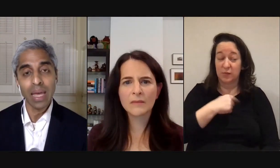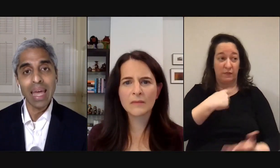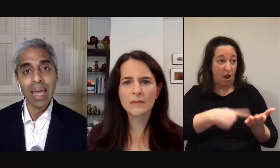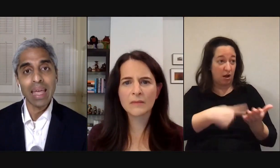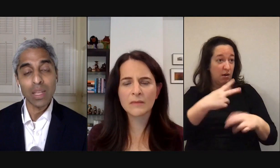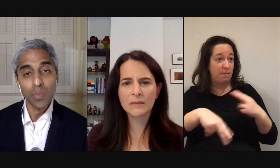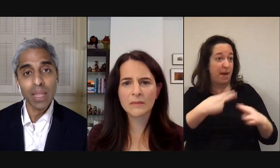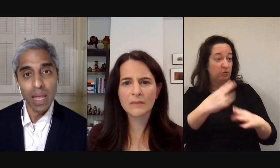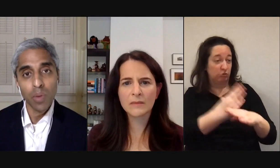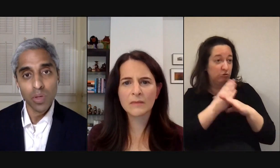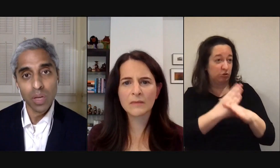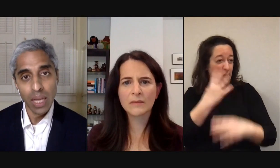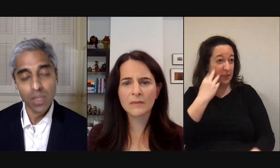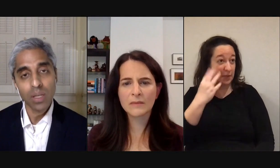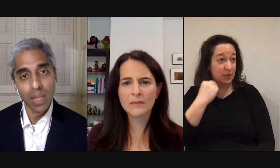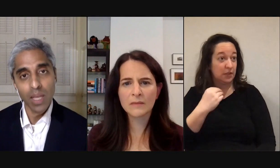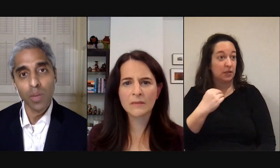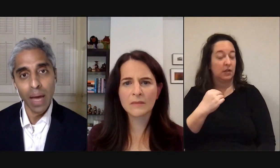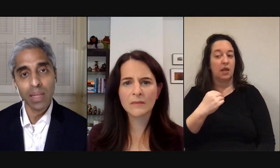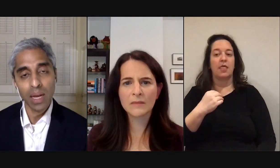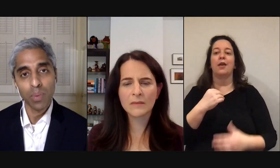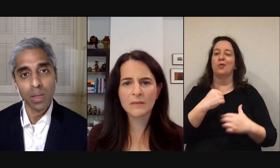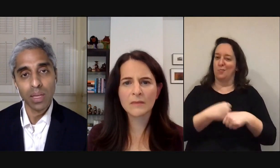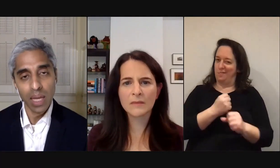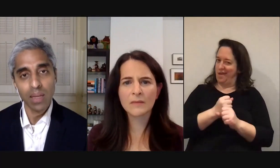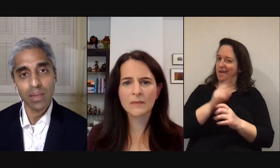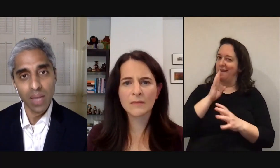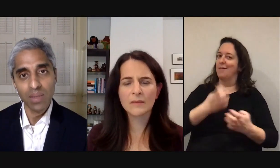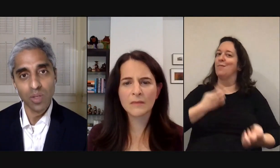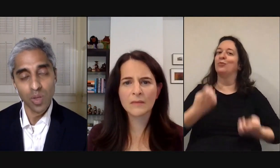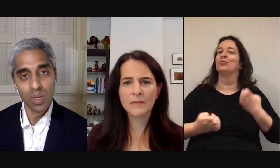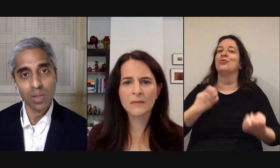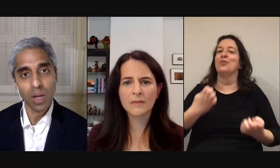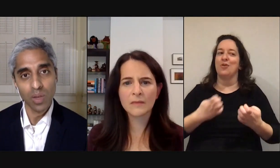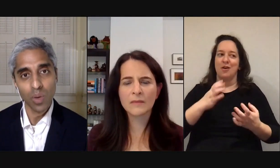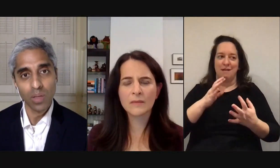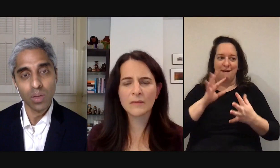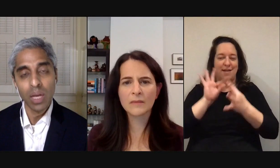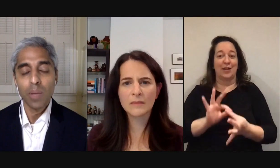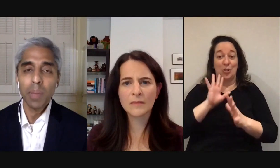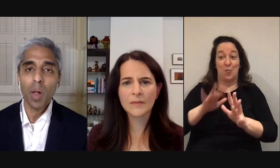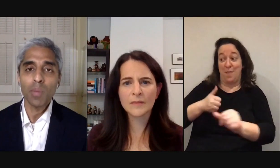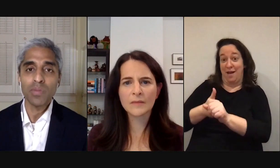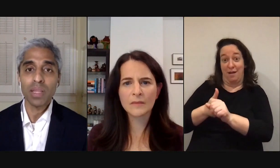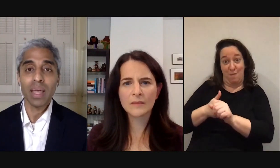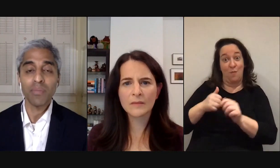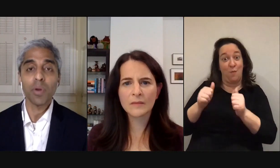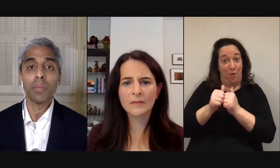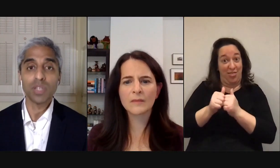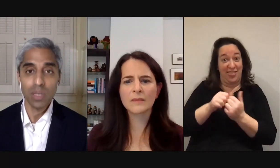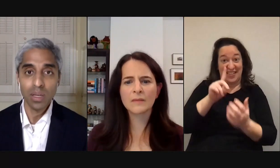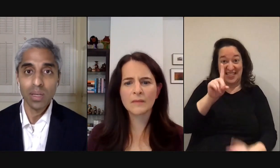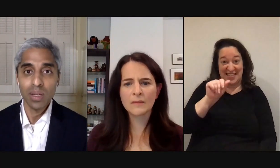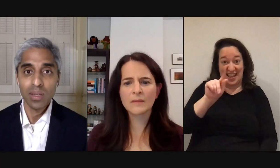it is then you make that emotional connection and then you back that up with the data and the science that shows that it's consequential and people almost feel like they